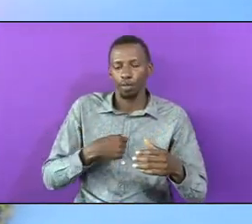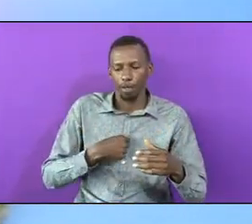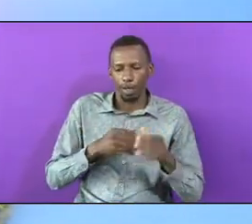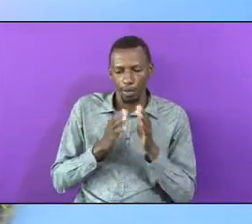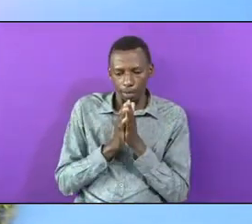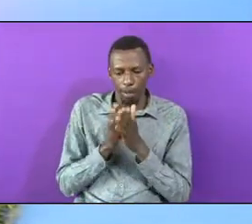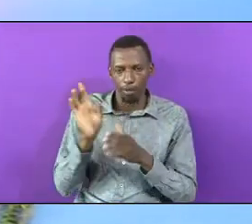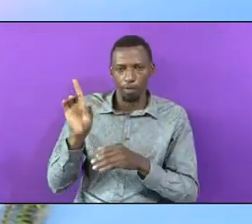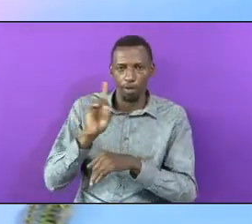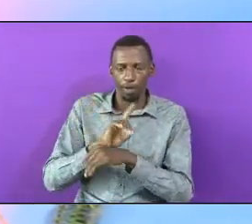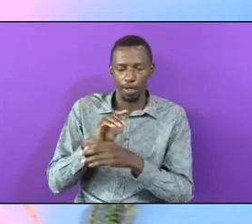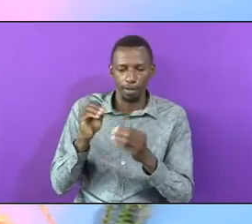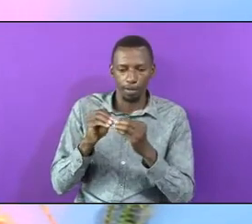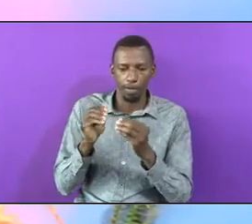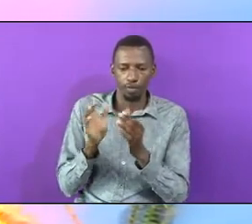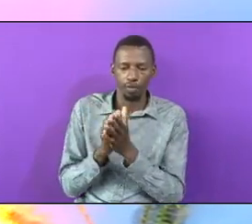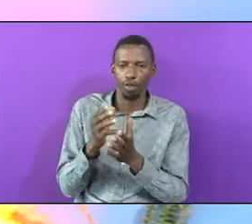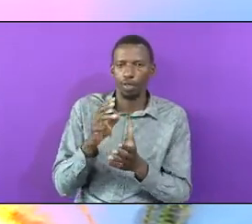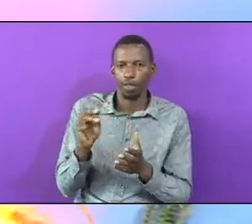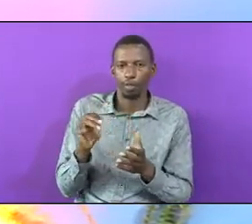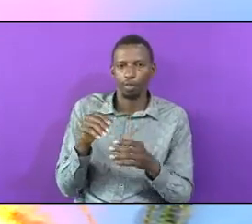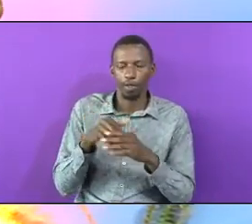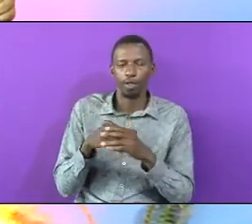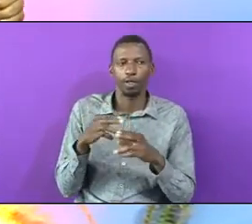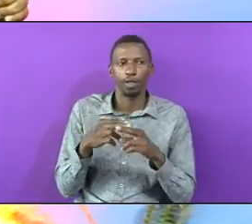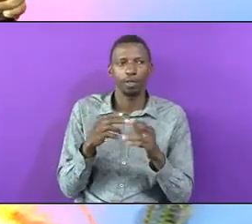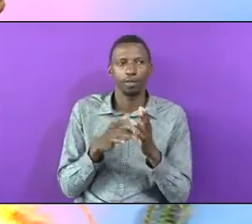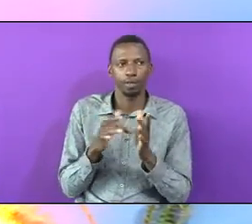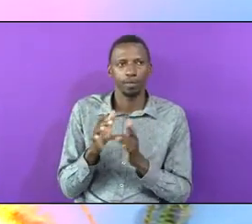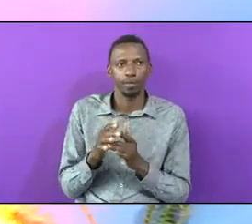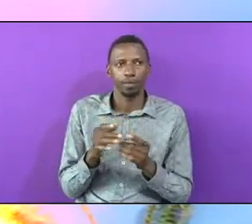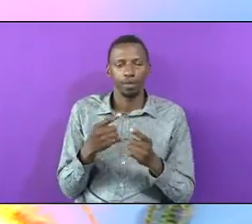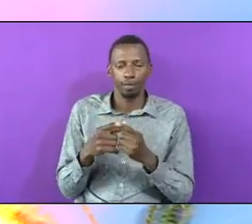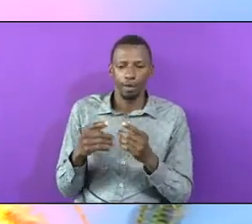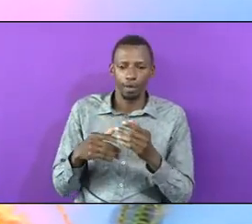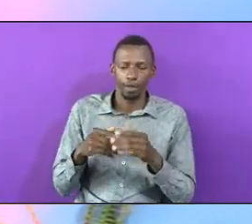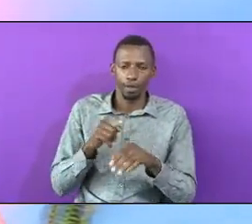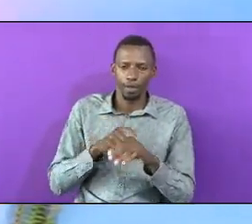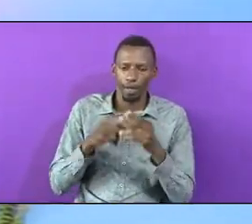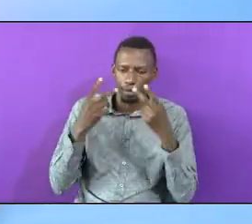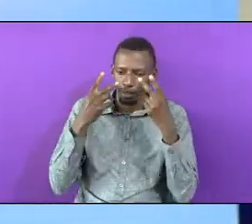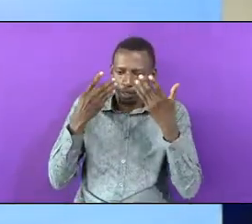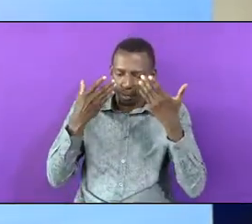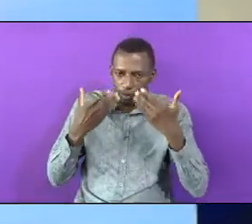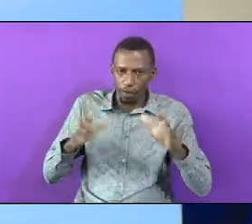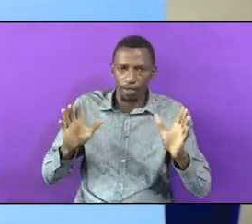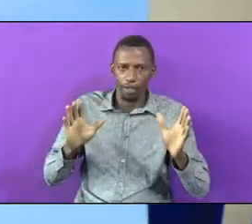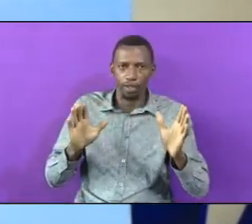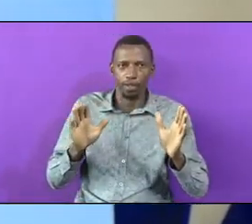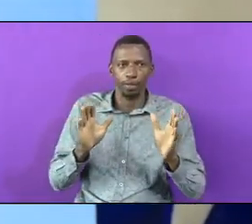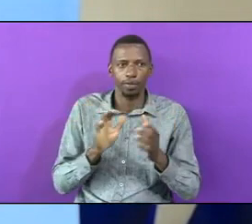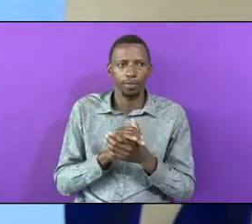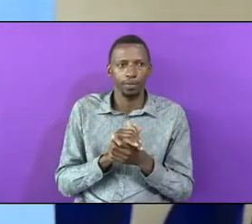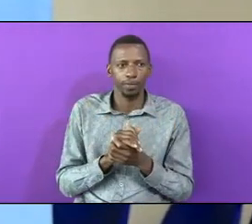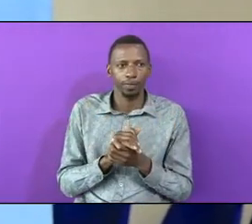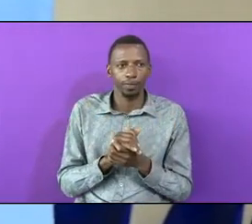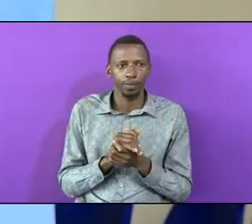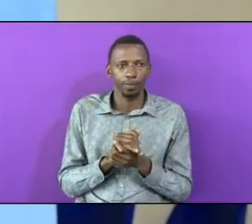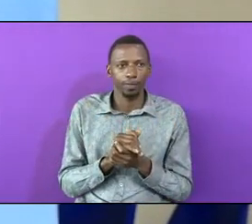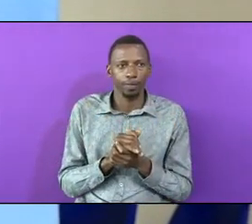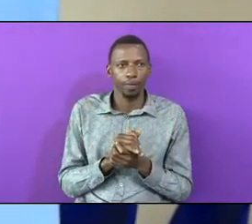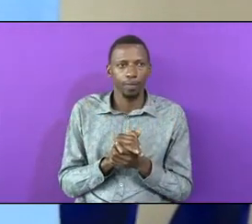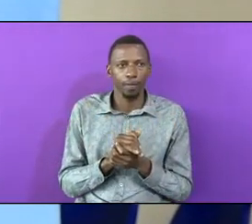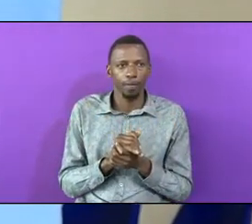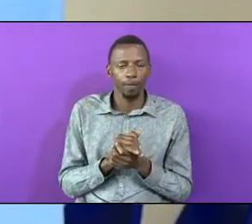In Jesus Name He Saw Them But After Seeing The Angels The Company Of Heaven